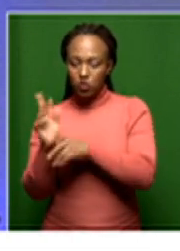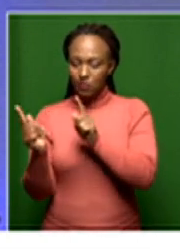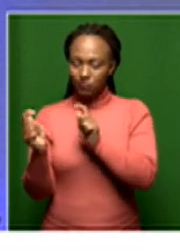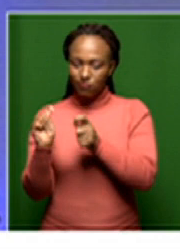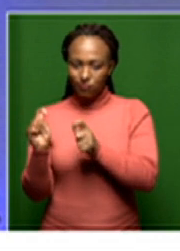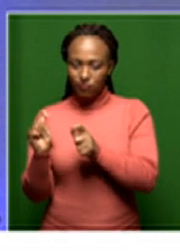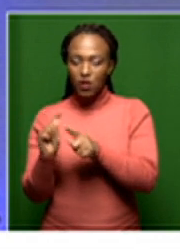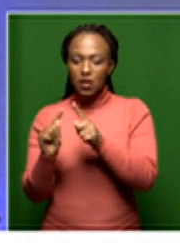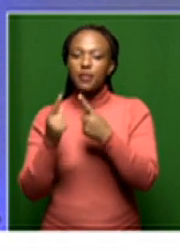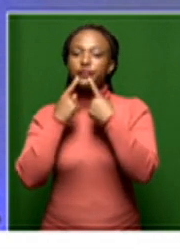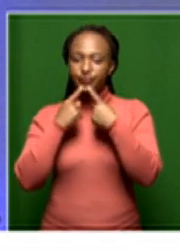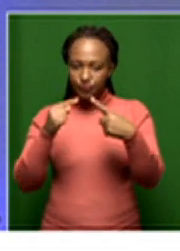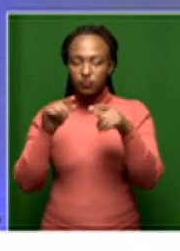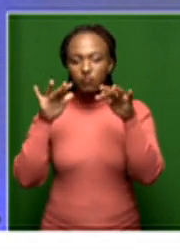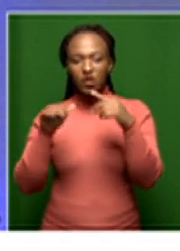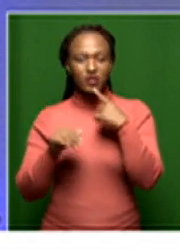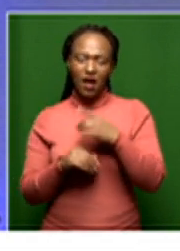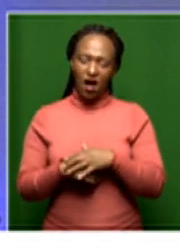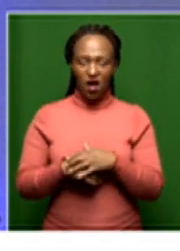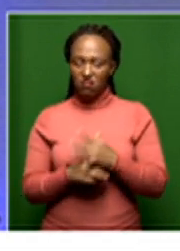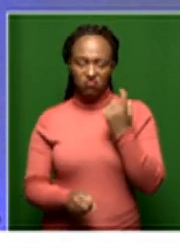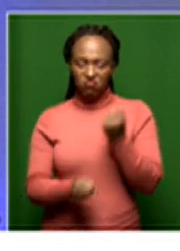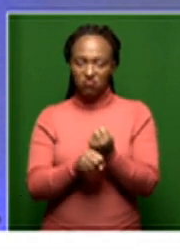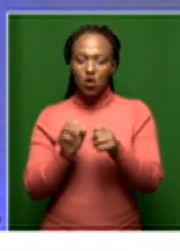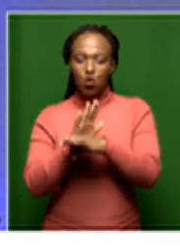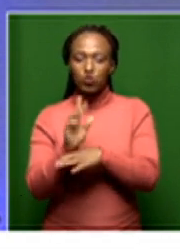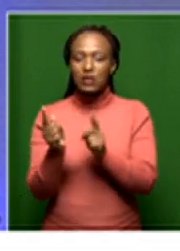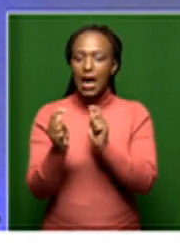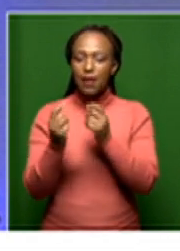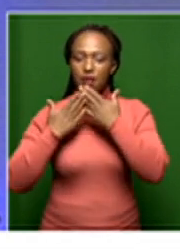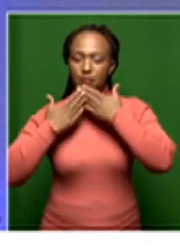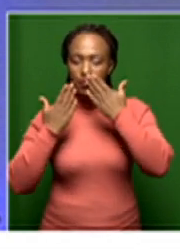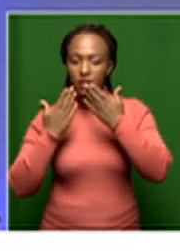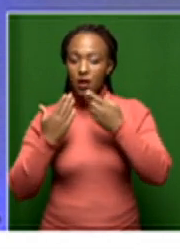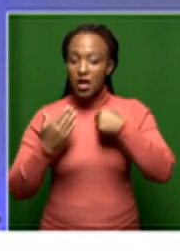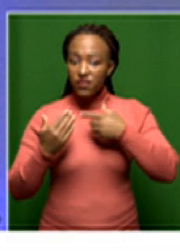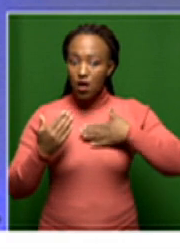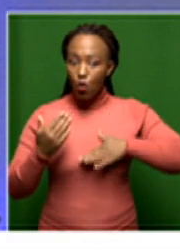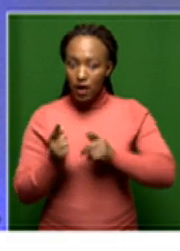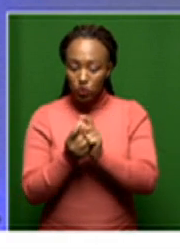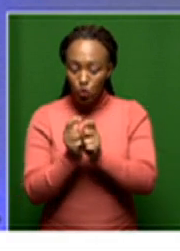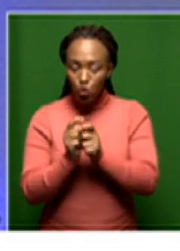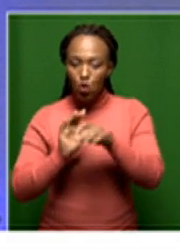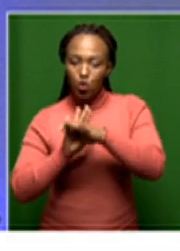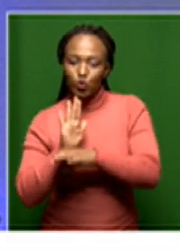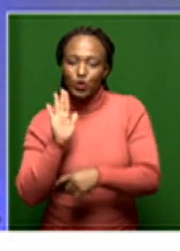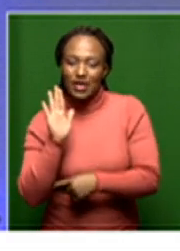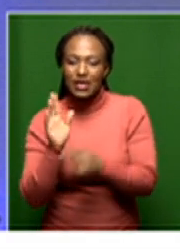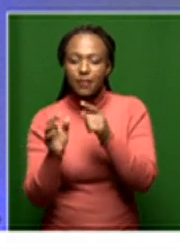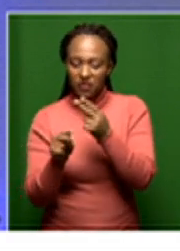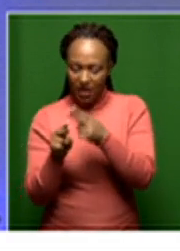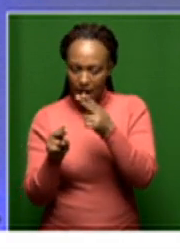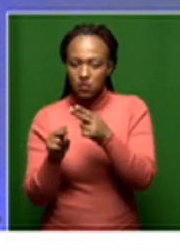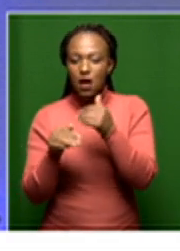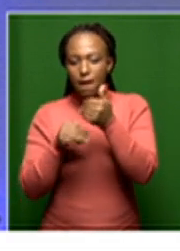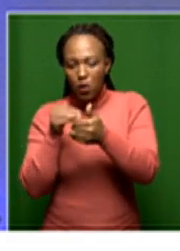they should announce to the public that there will be no amendment. If they want to amend the Constitution, they must finalize the process and